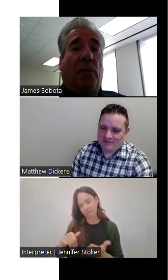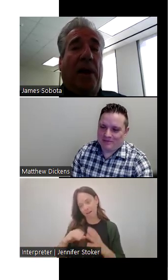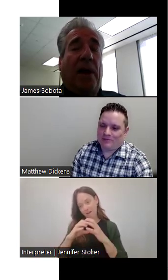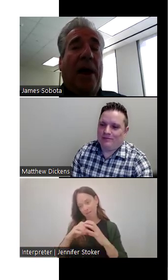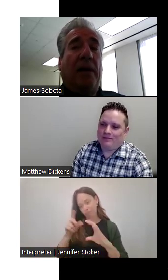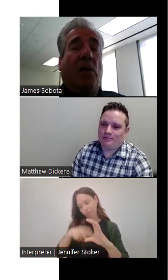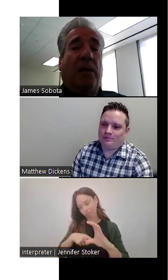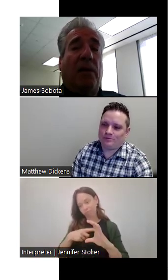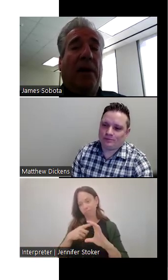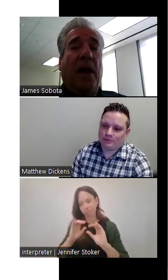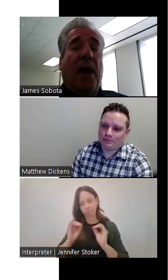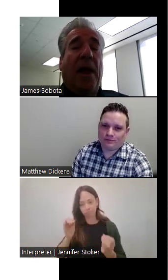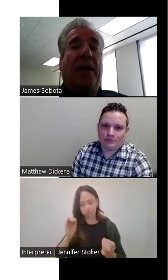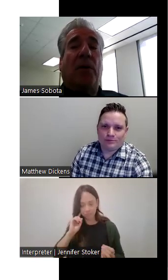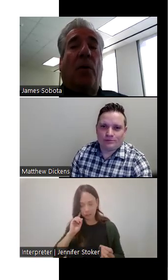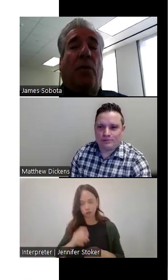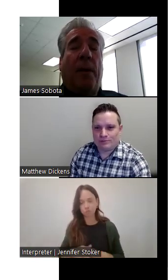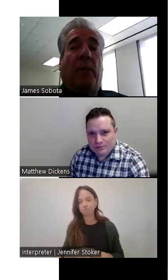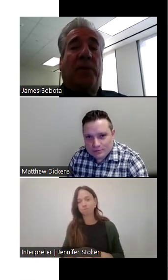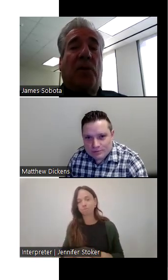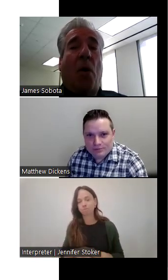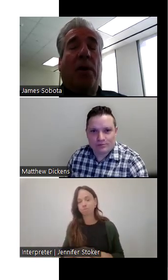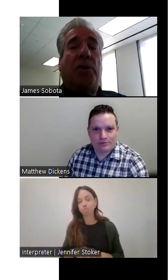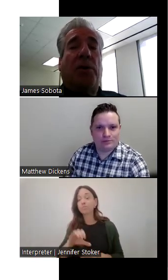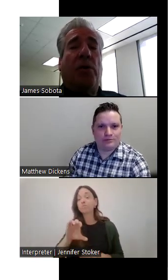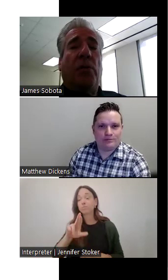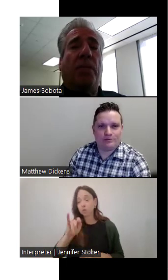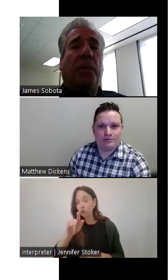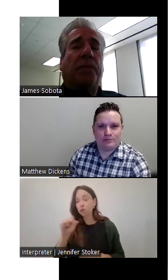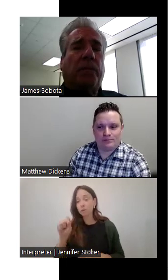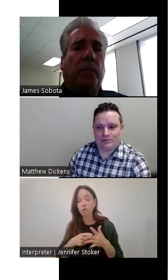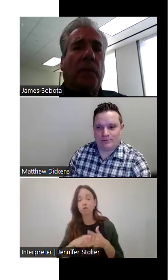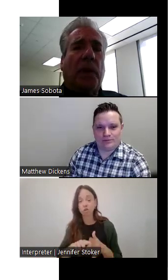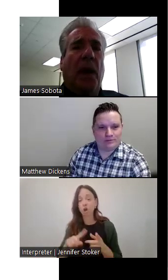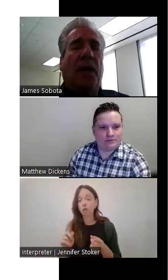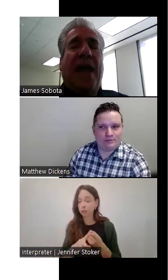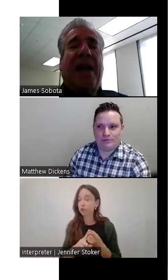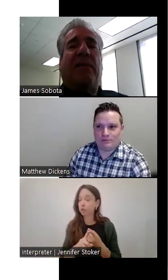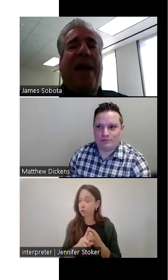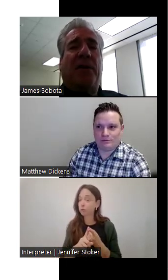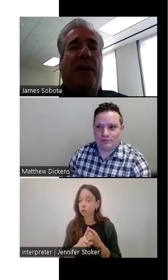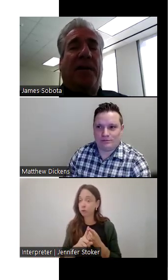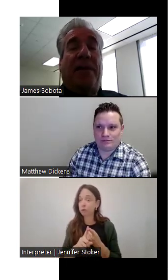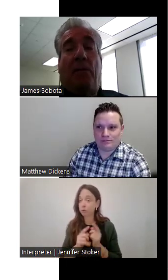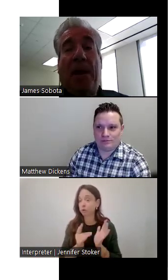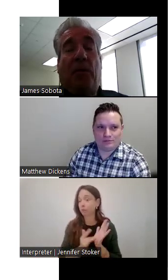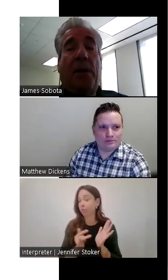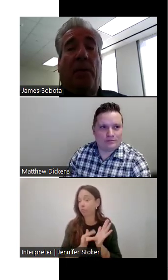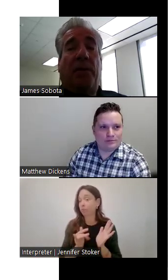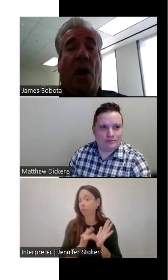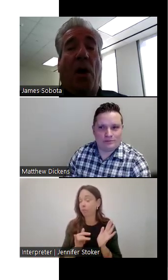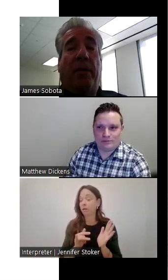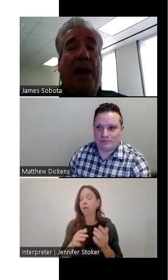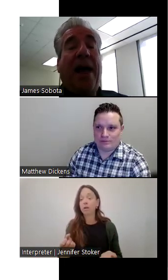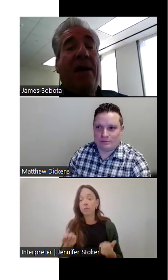ear with a red line going through it. And so criminals started to take advantage of this. And many